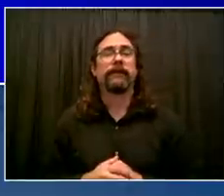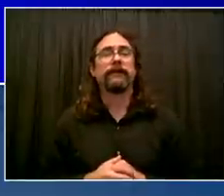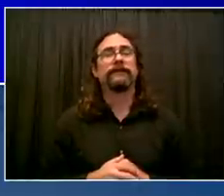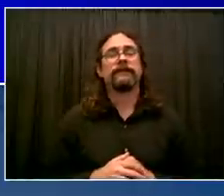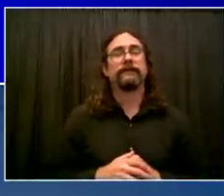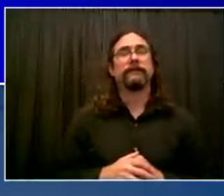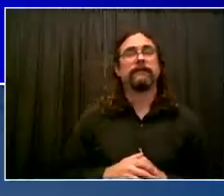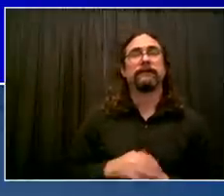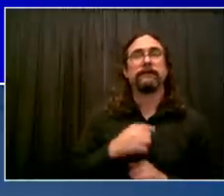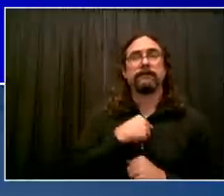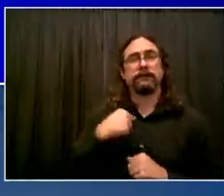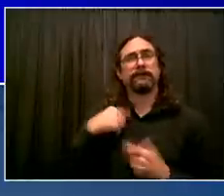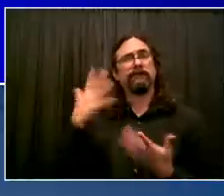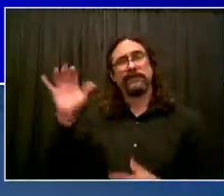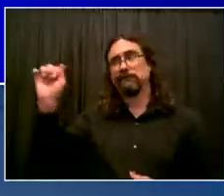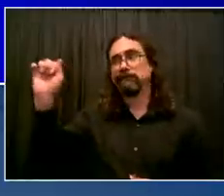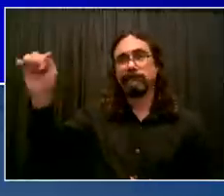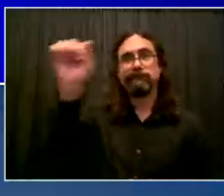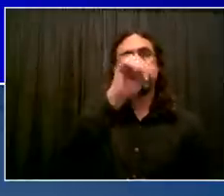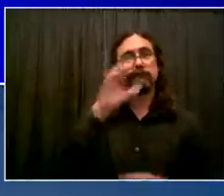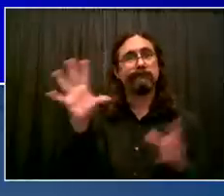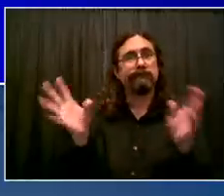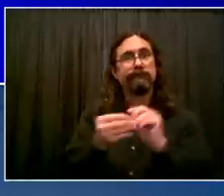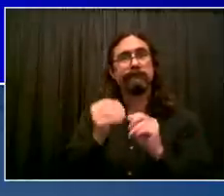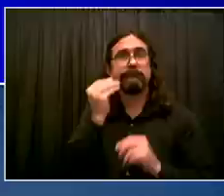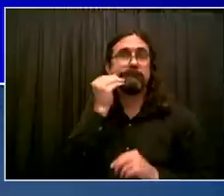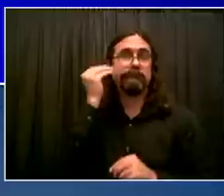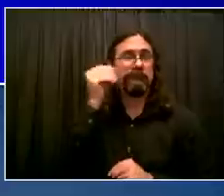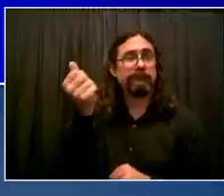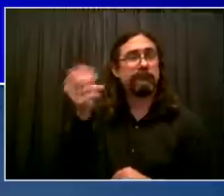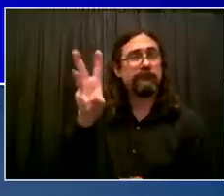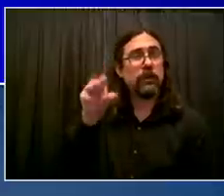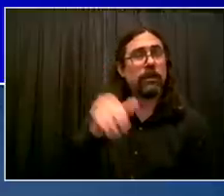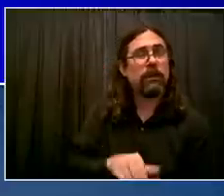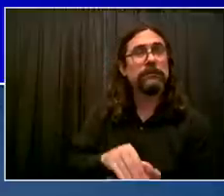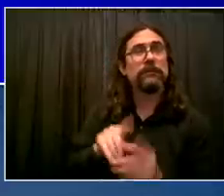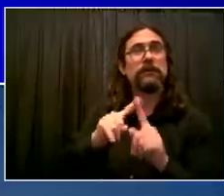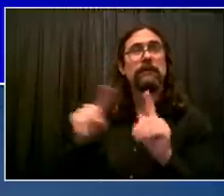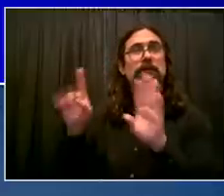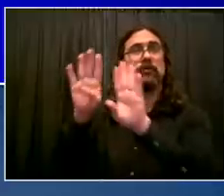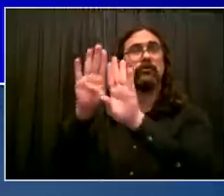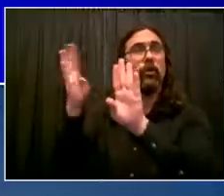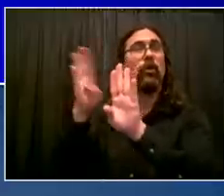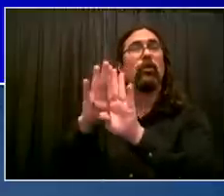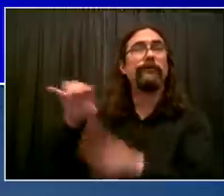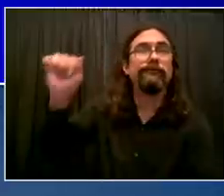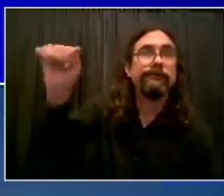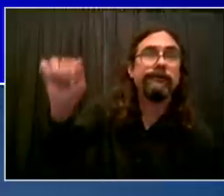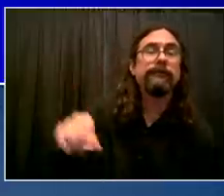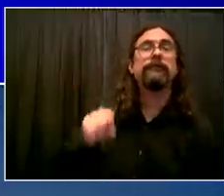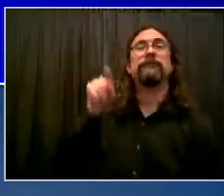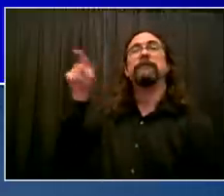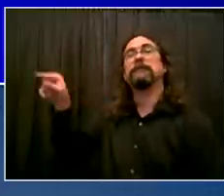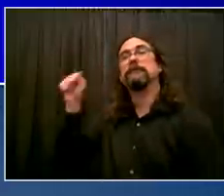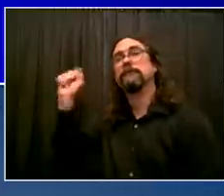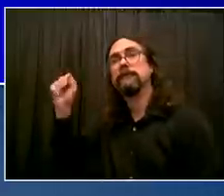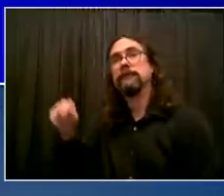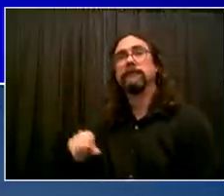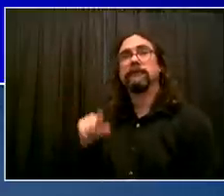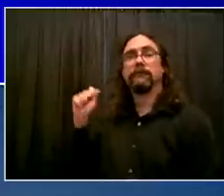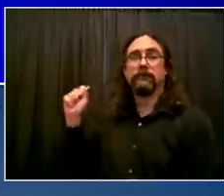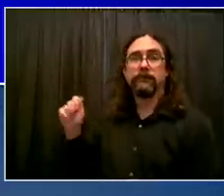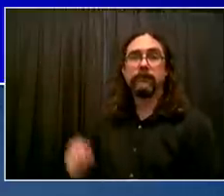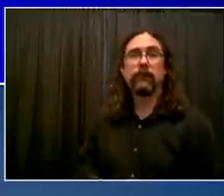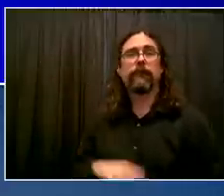calls, immediately helping people. We've got over 750 people, hotel rooms, when they needed them. We gave out